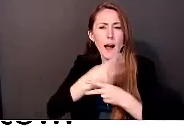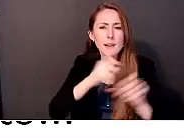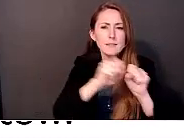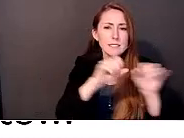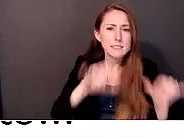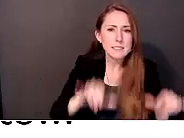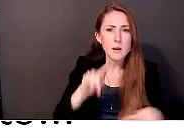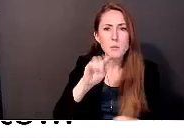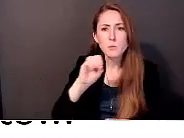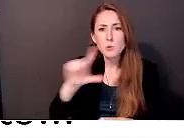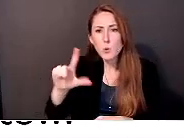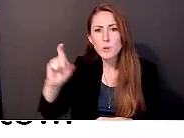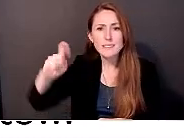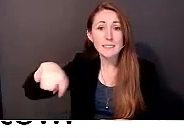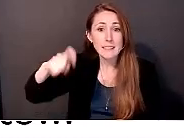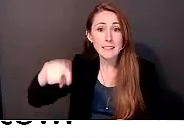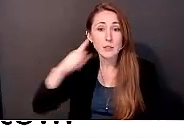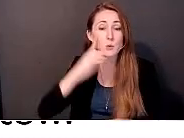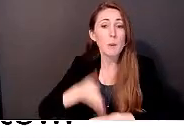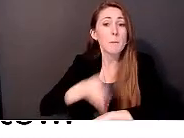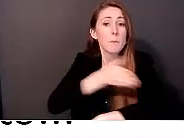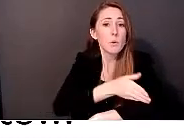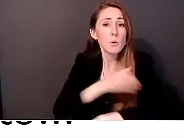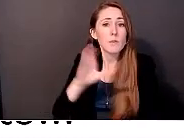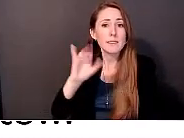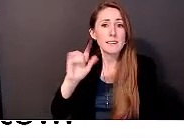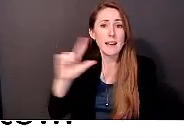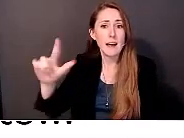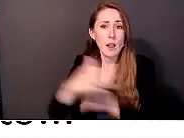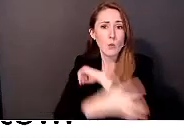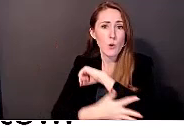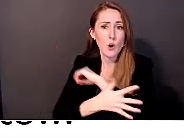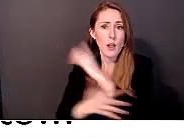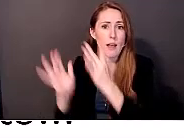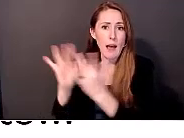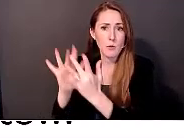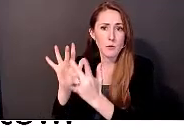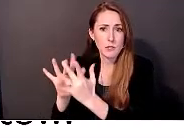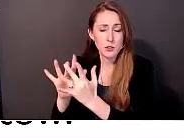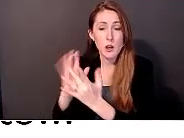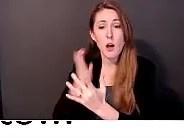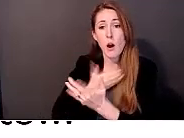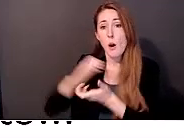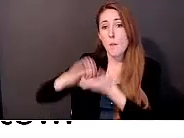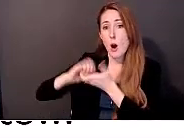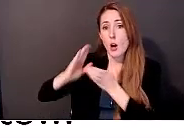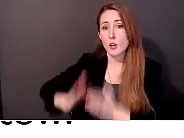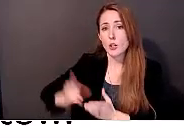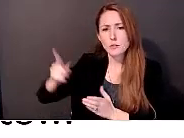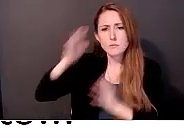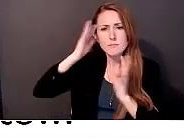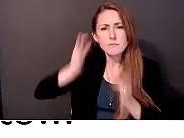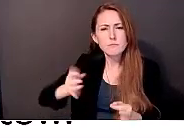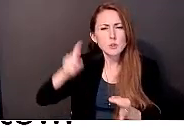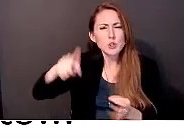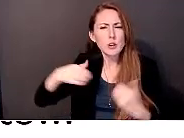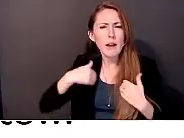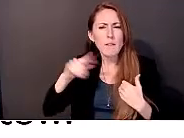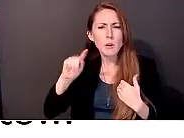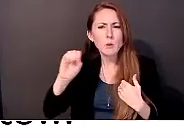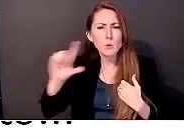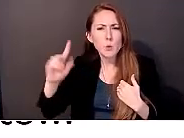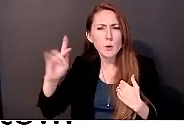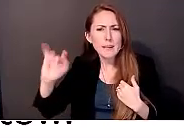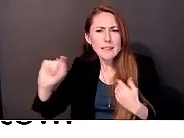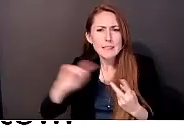CIL rural outreach. Um, once our partners decided it should be some kind of curriculum or toolkit, we went into the